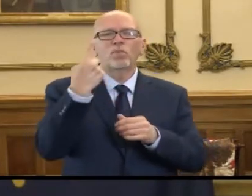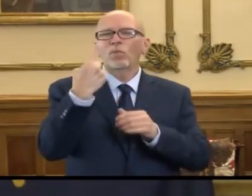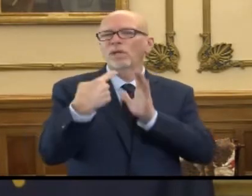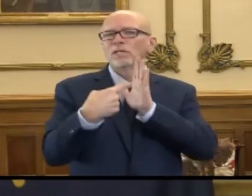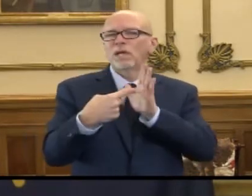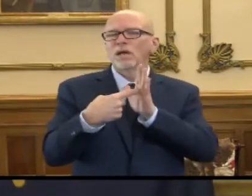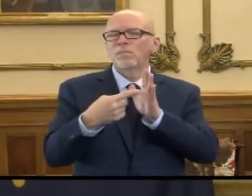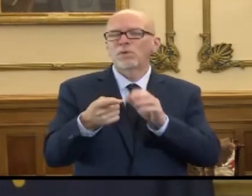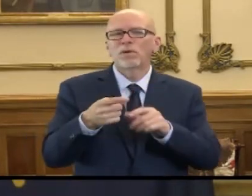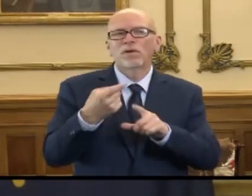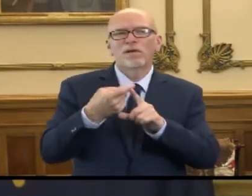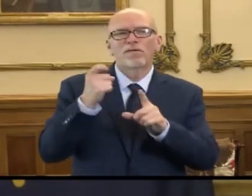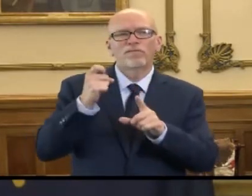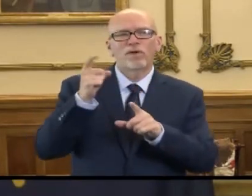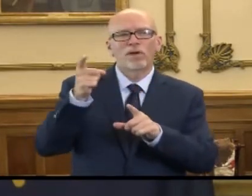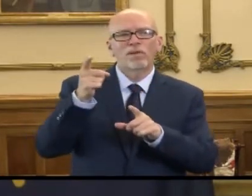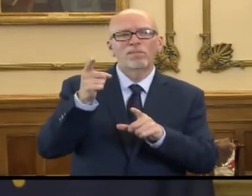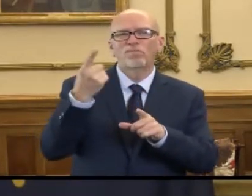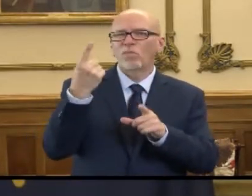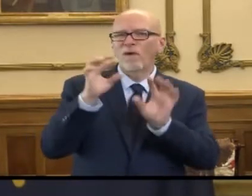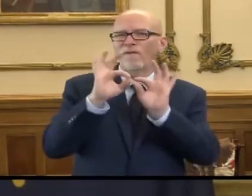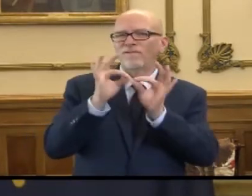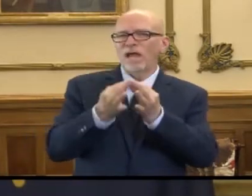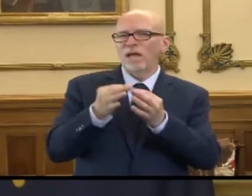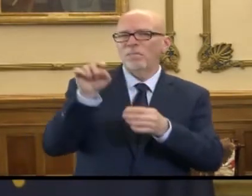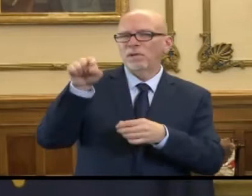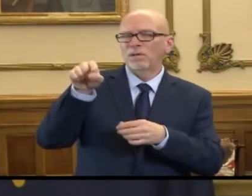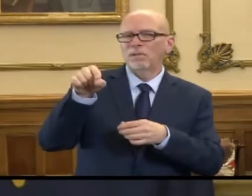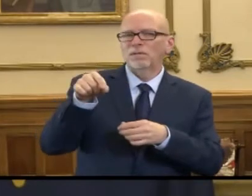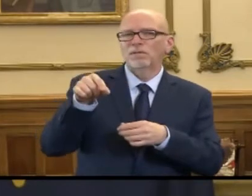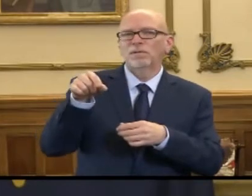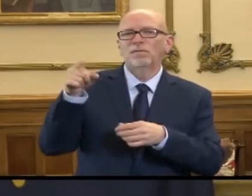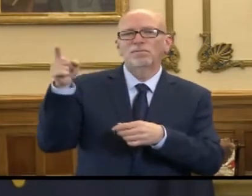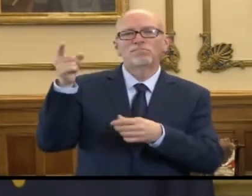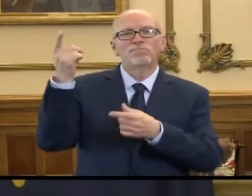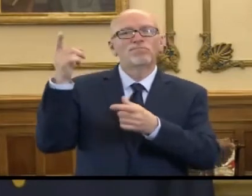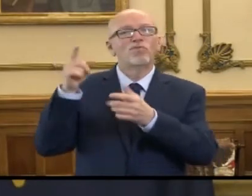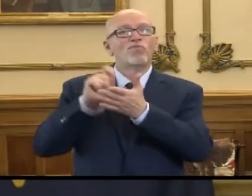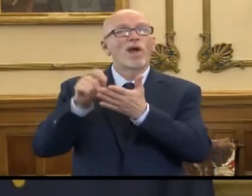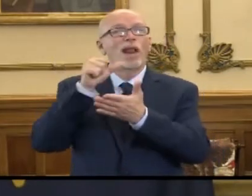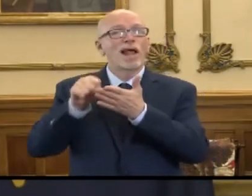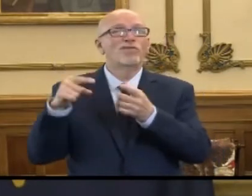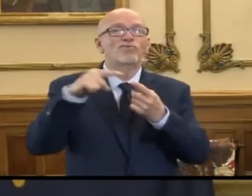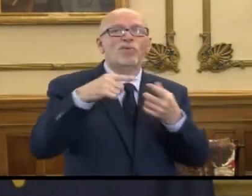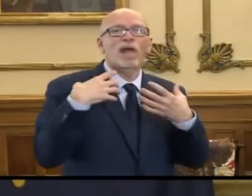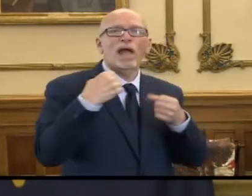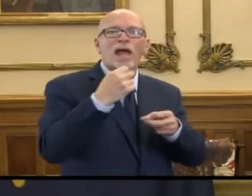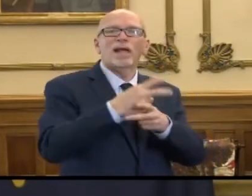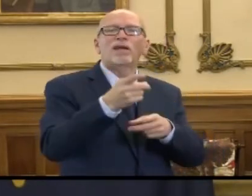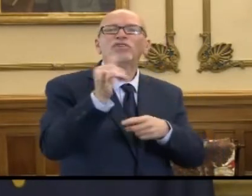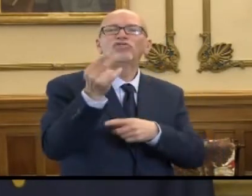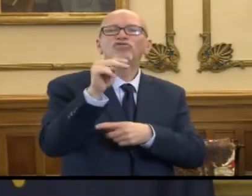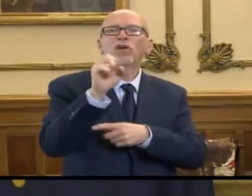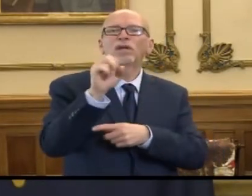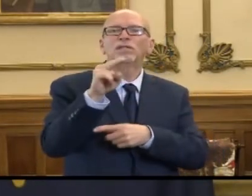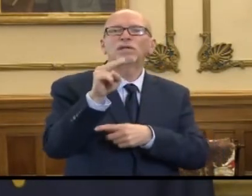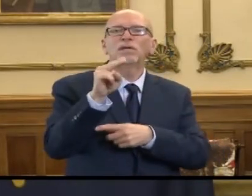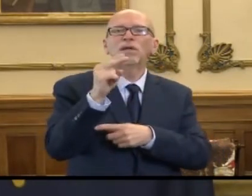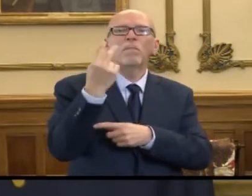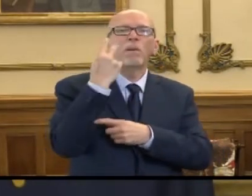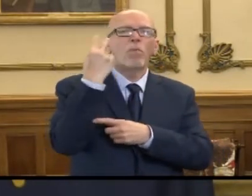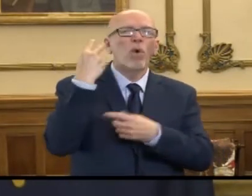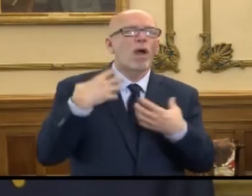example of this from a family to our health care workers. This one's for the team at Johnson Memorial Health